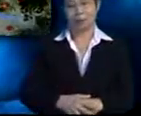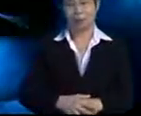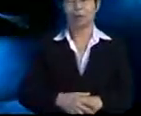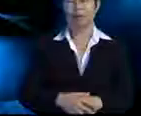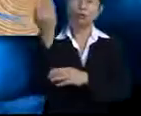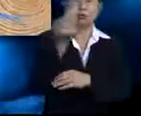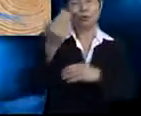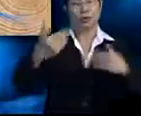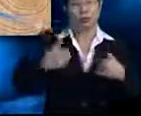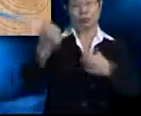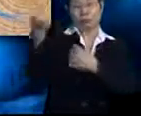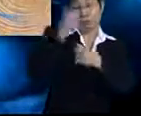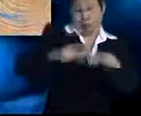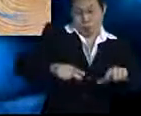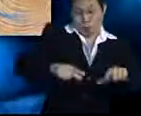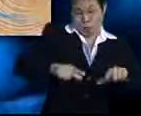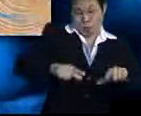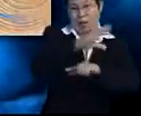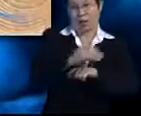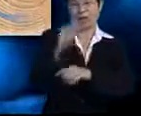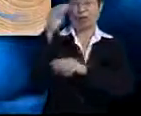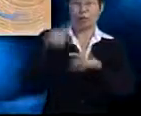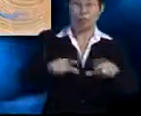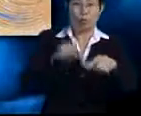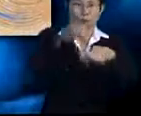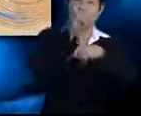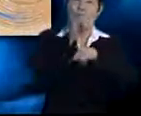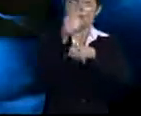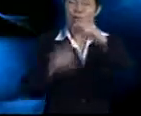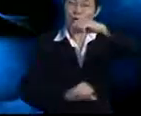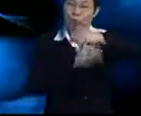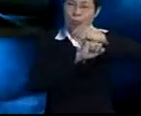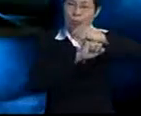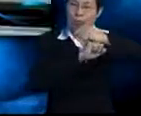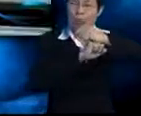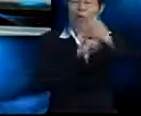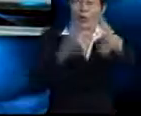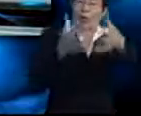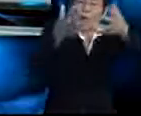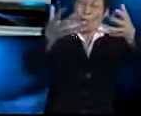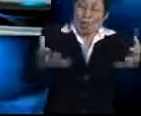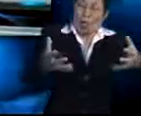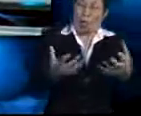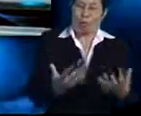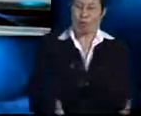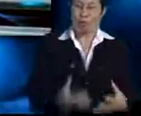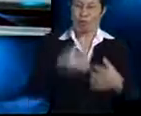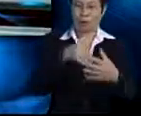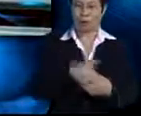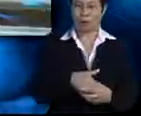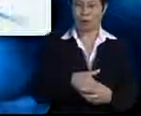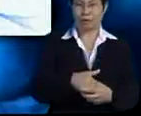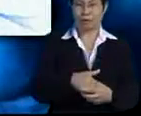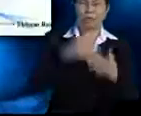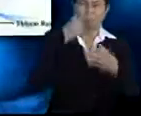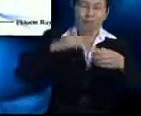usually have strong woody stems and woody tissues to support their large weight. This is a cross-section of a tree